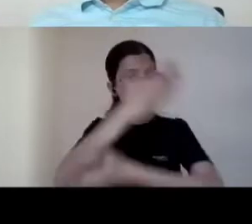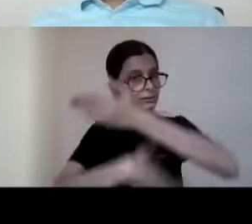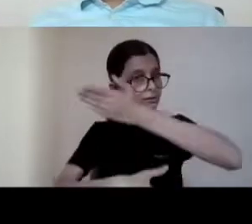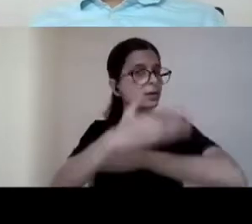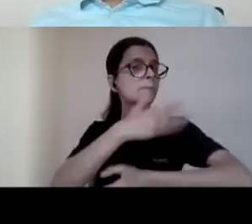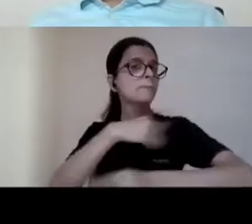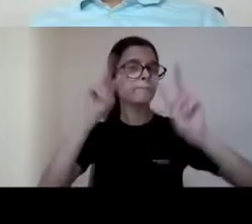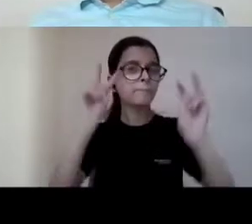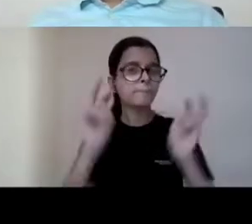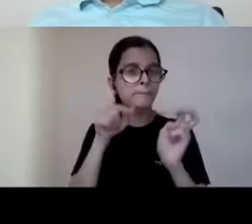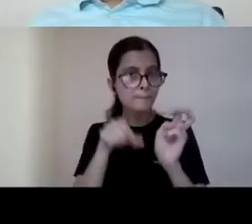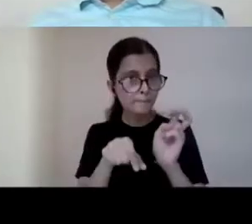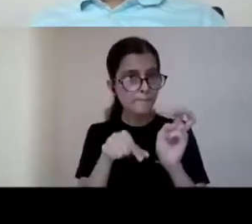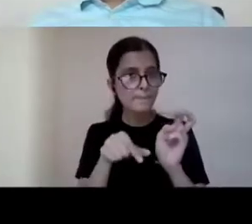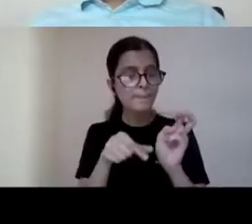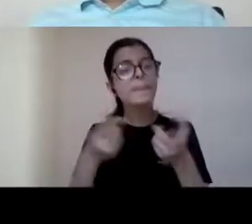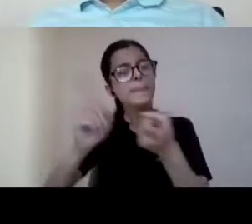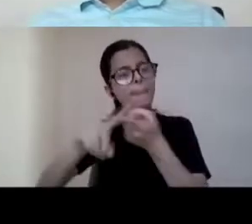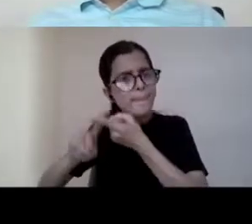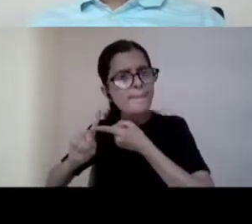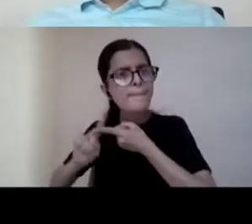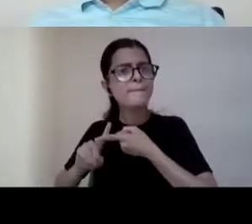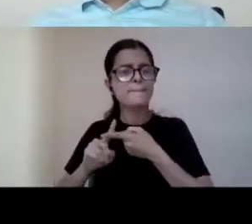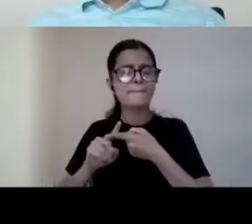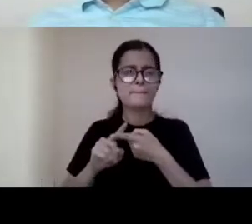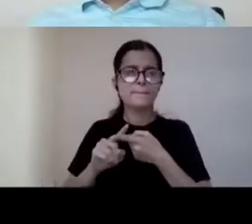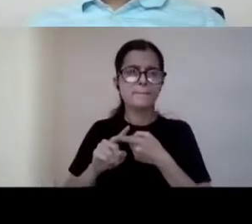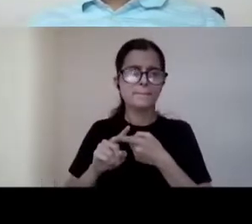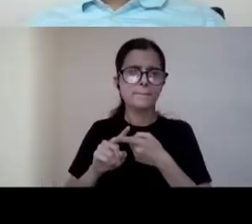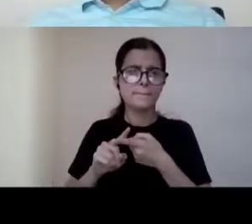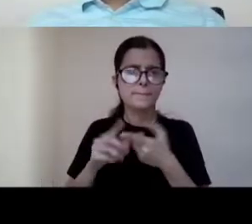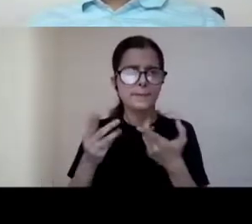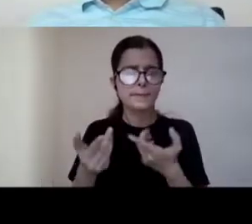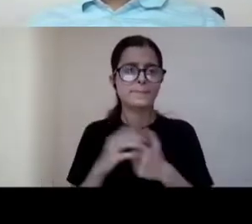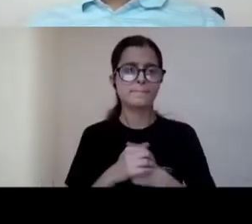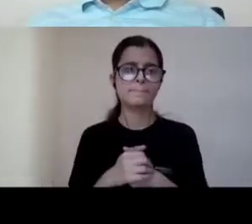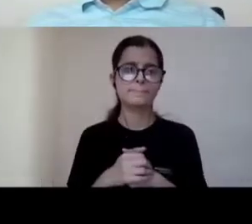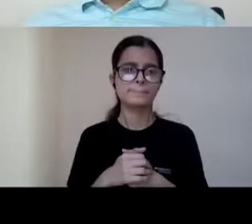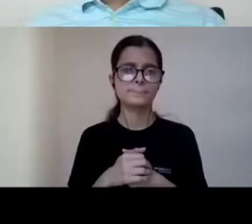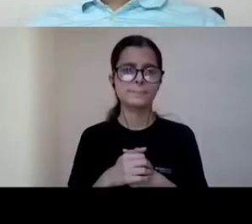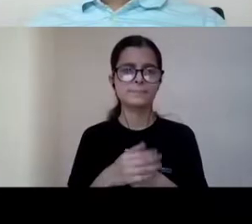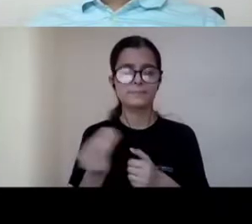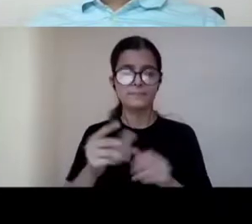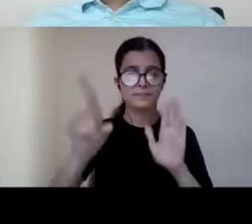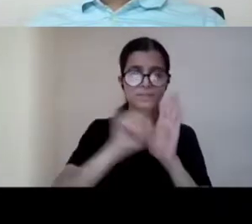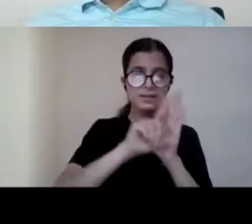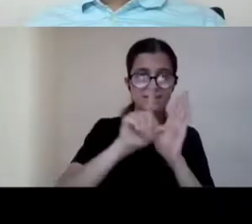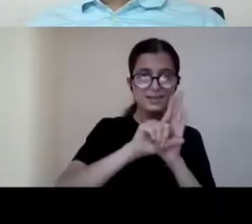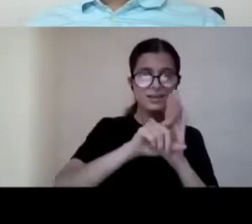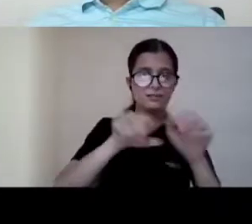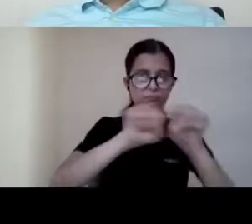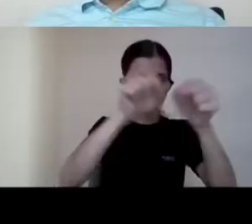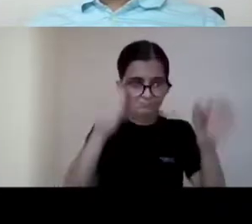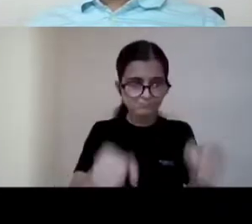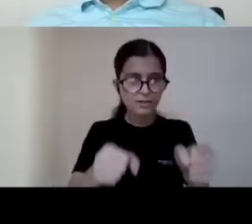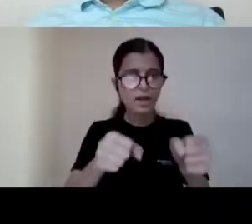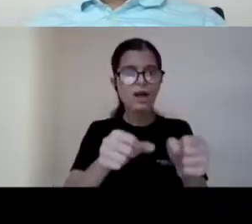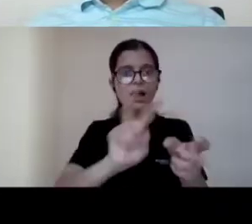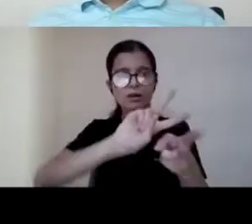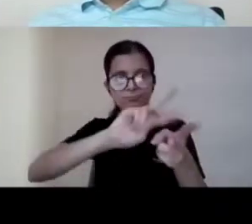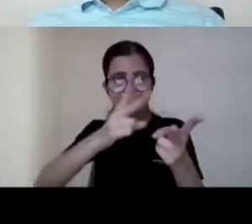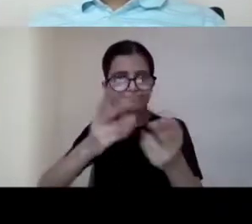can happen at the policy and legal structure of course is the